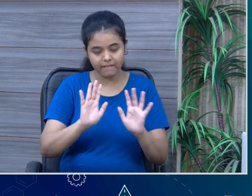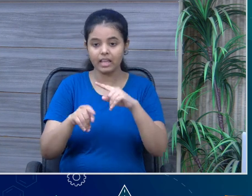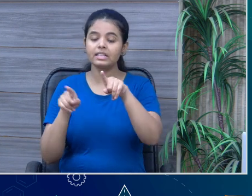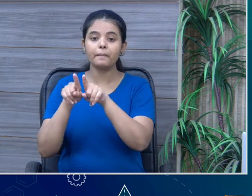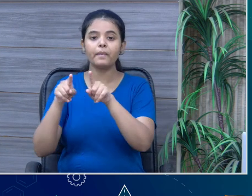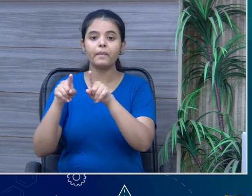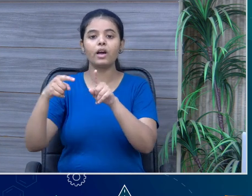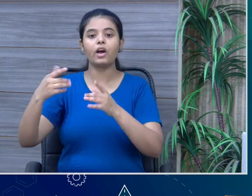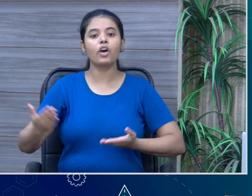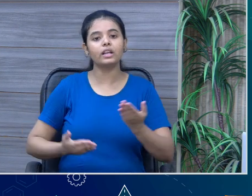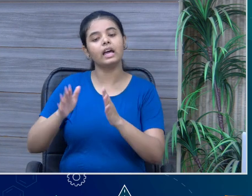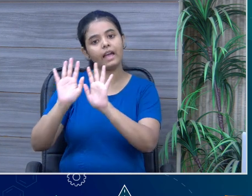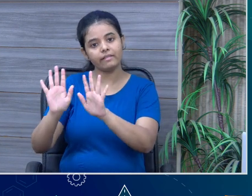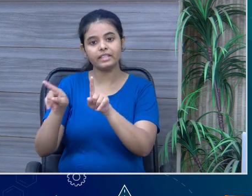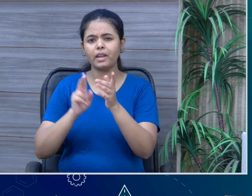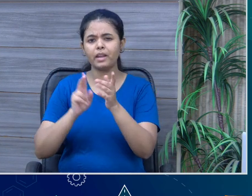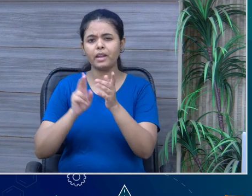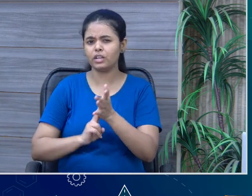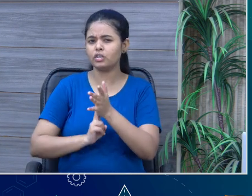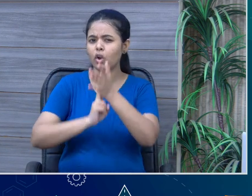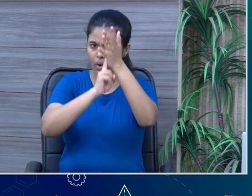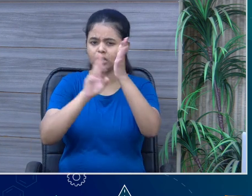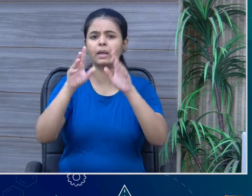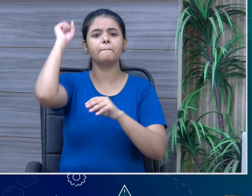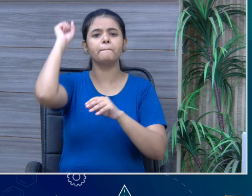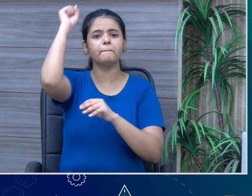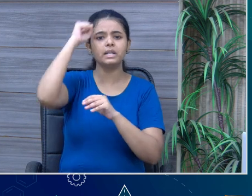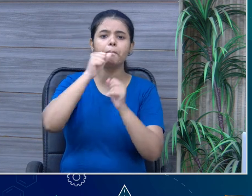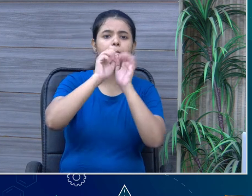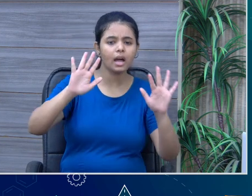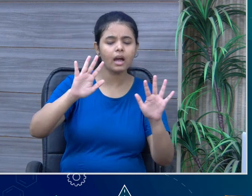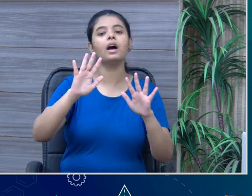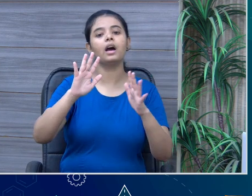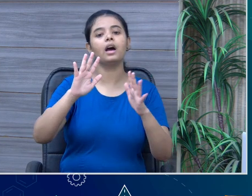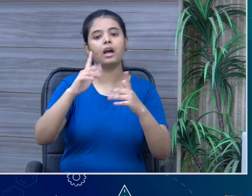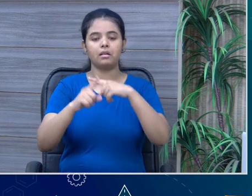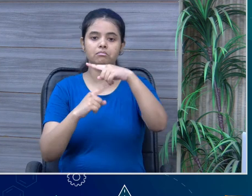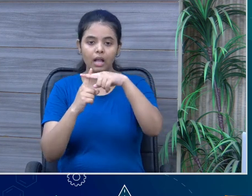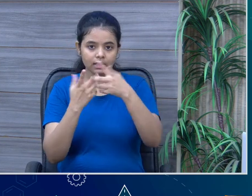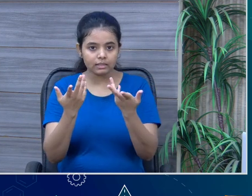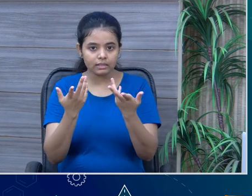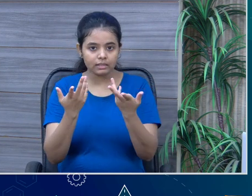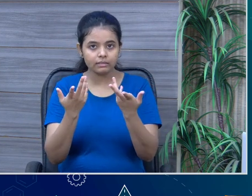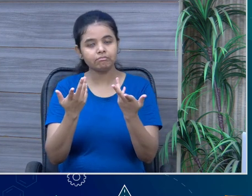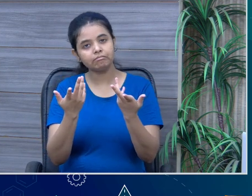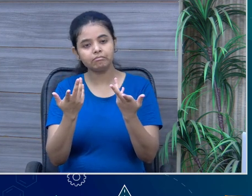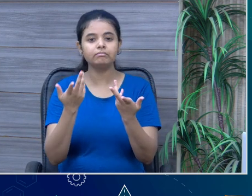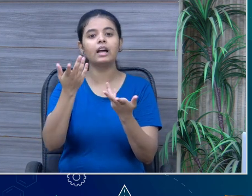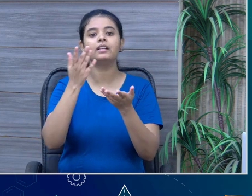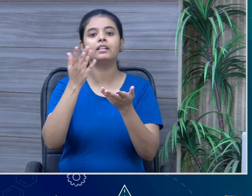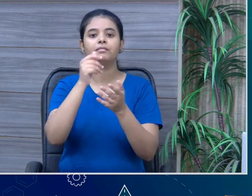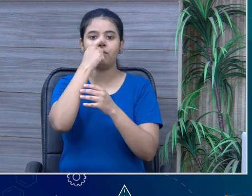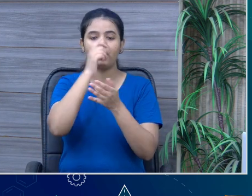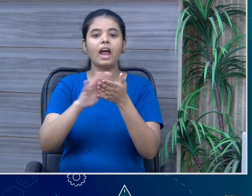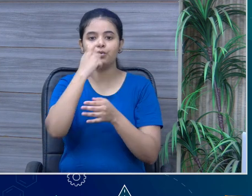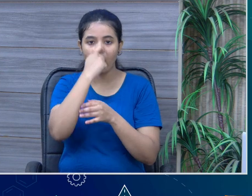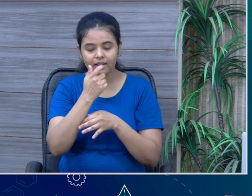in our northern India part, if we go, there are rivers in Punjab, there are rivers in this Haridwar,